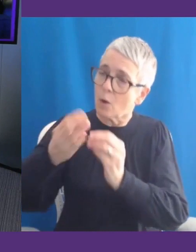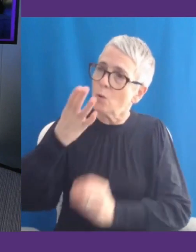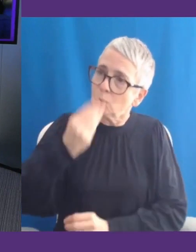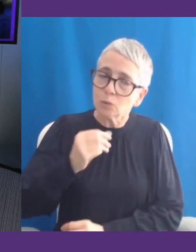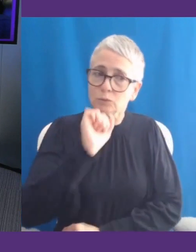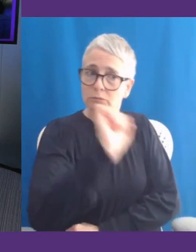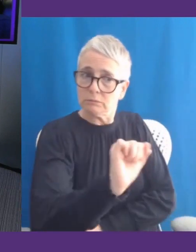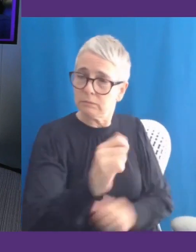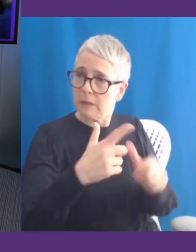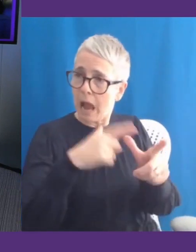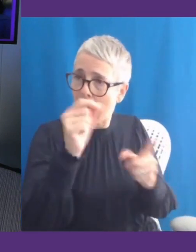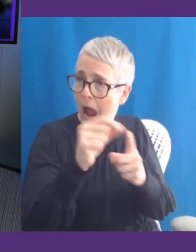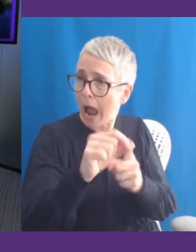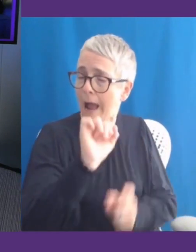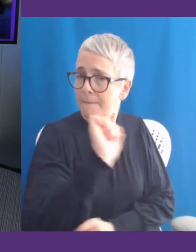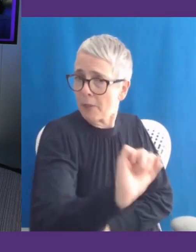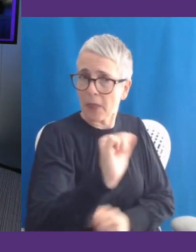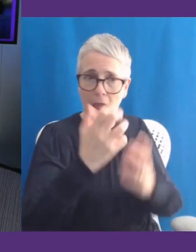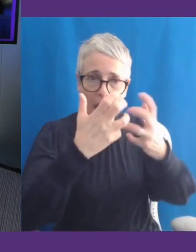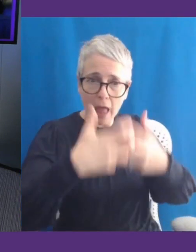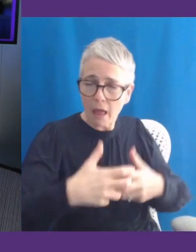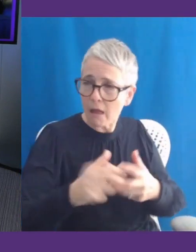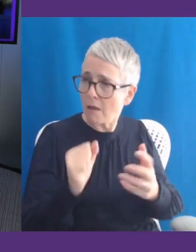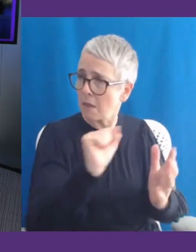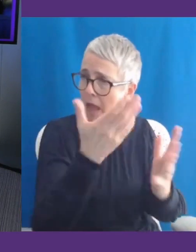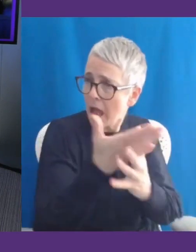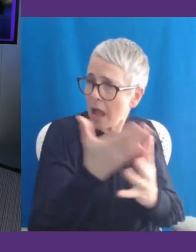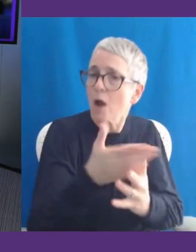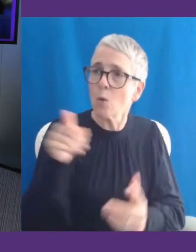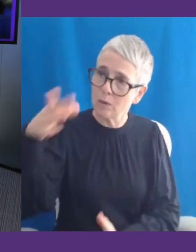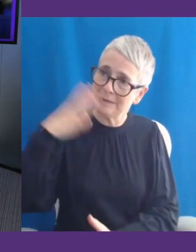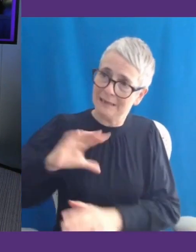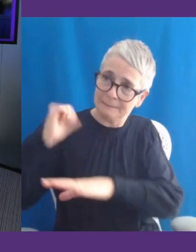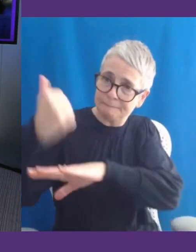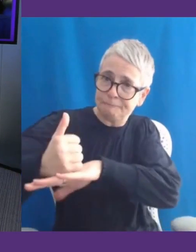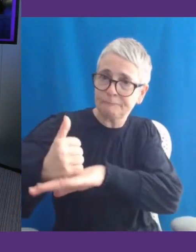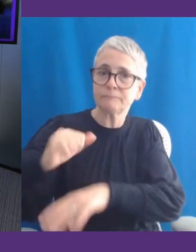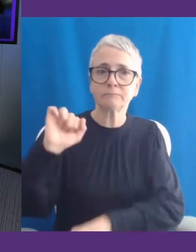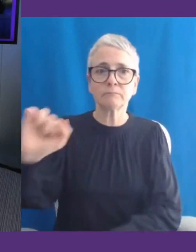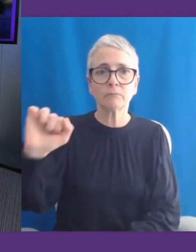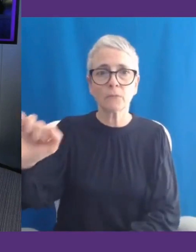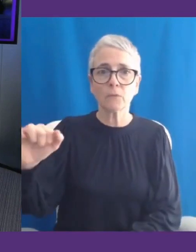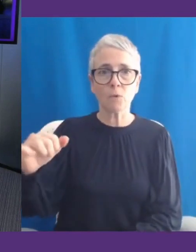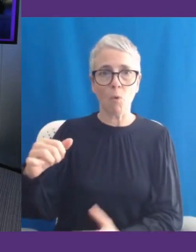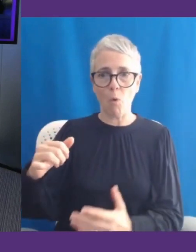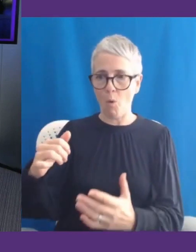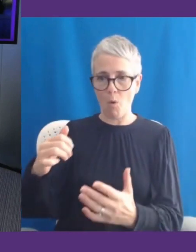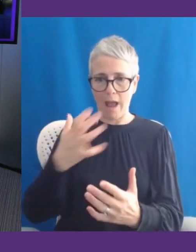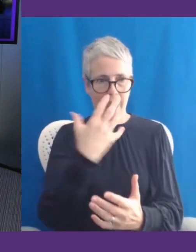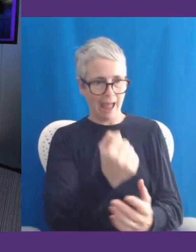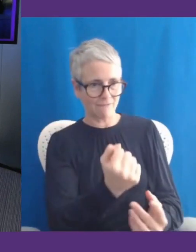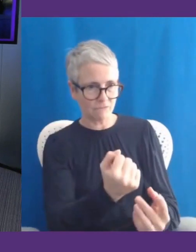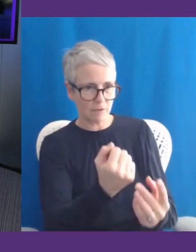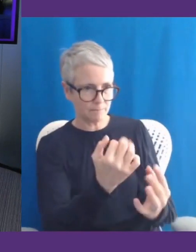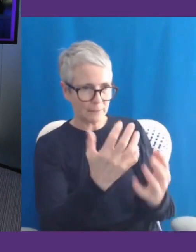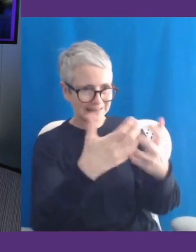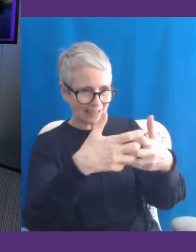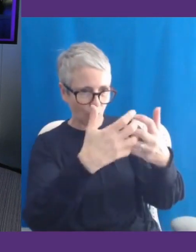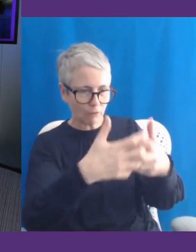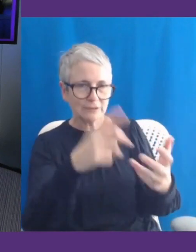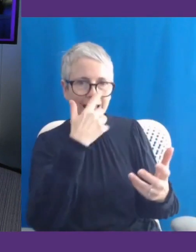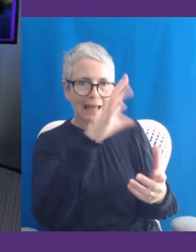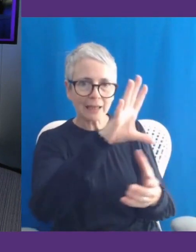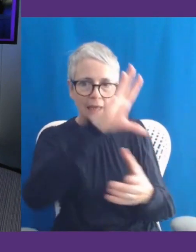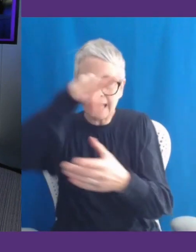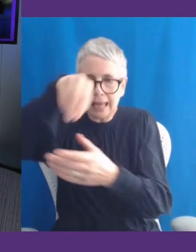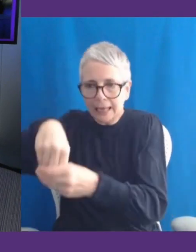are developing at the moment and accessibility that can be incorporated into existing apps for online banking. So it's